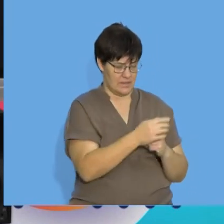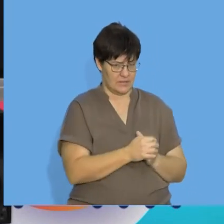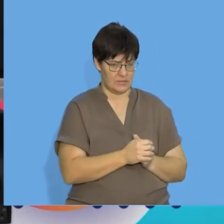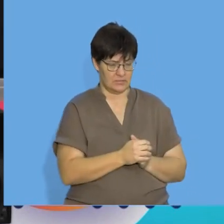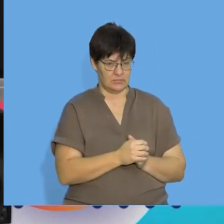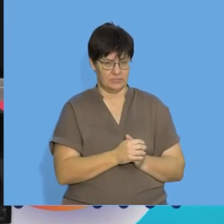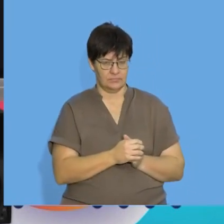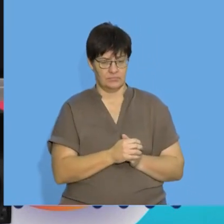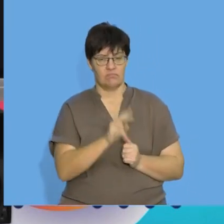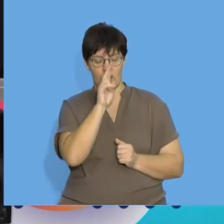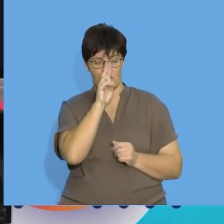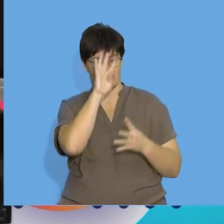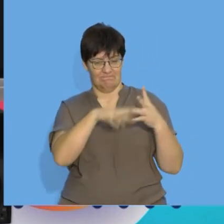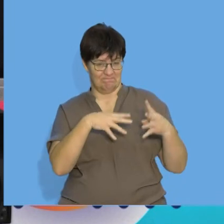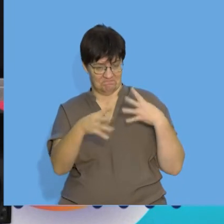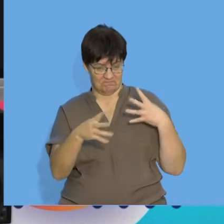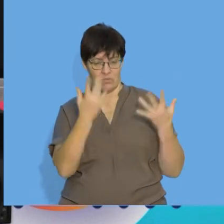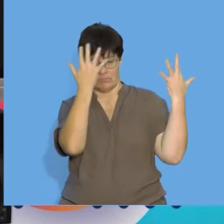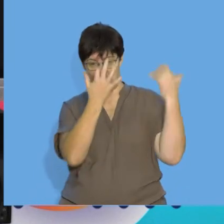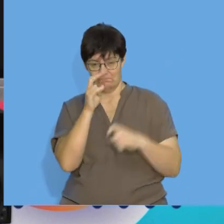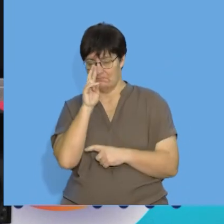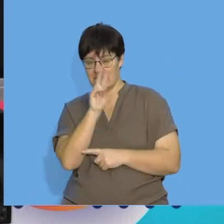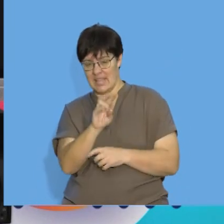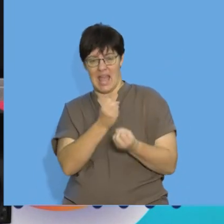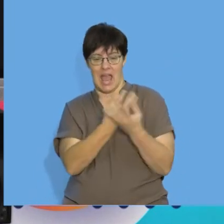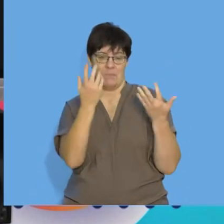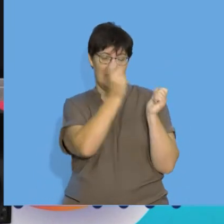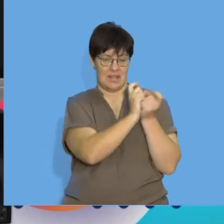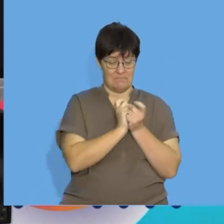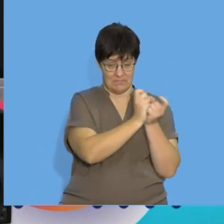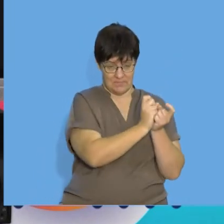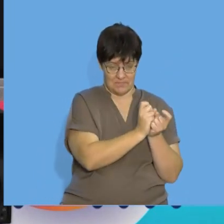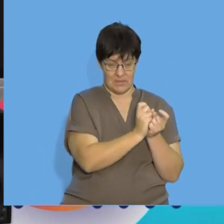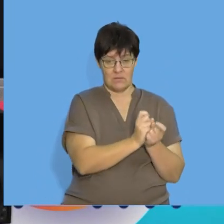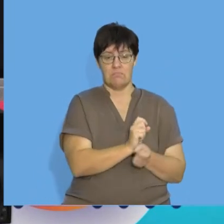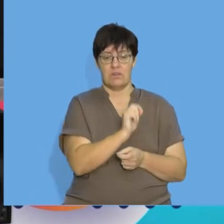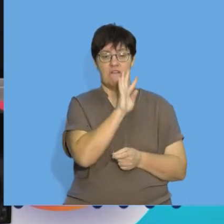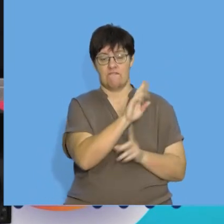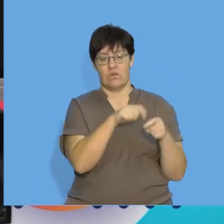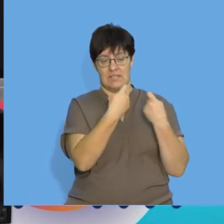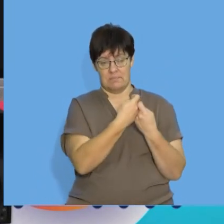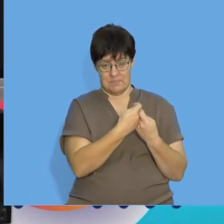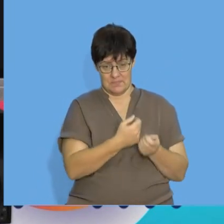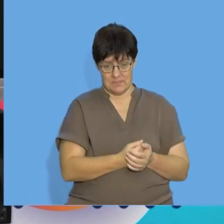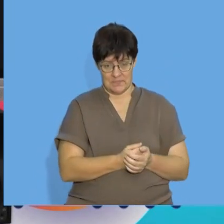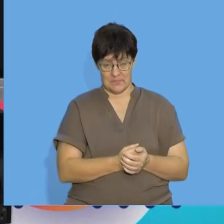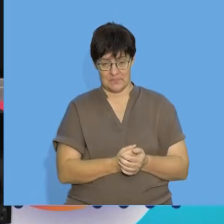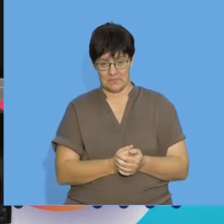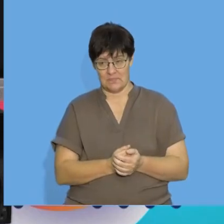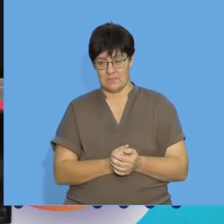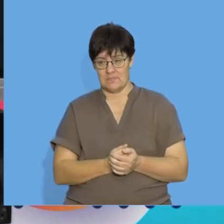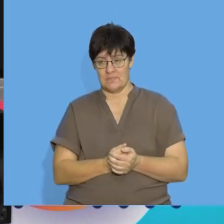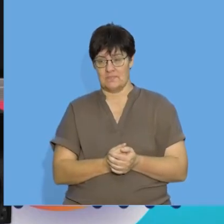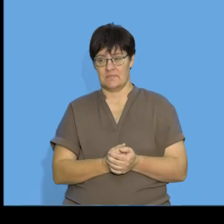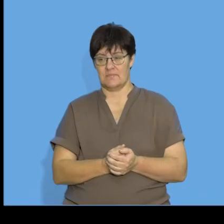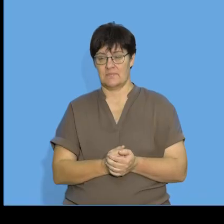will be played so let's look at the grid together and we're going to work it out to see how many games are going to be played with four teams in one group